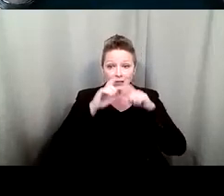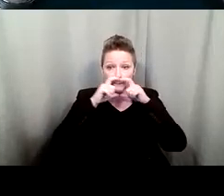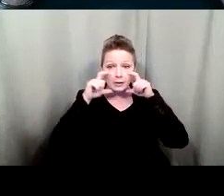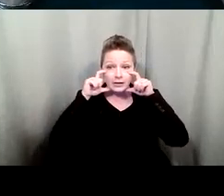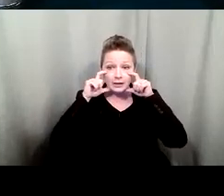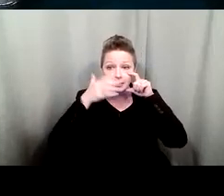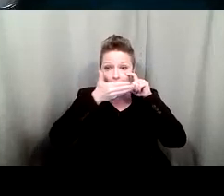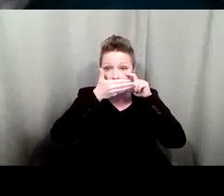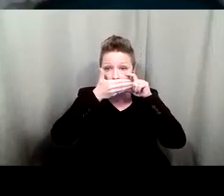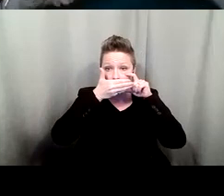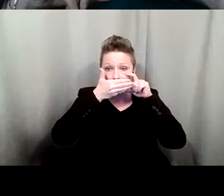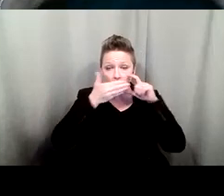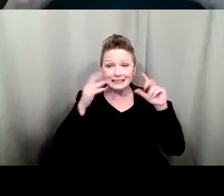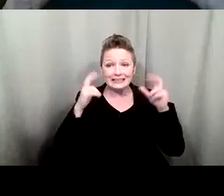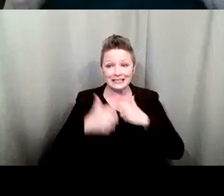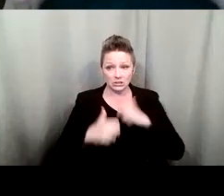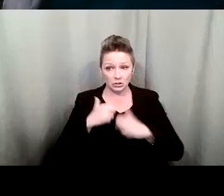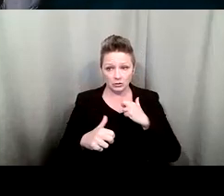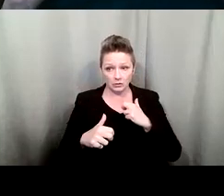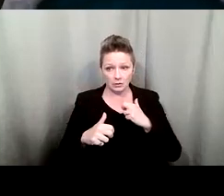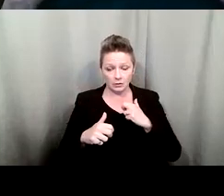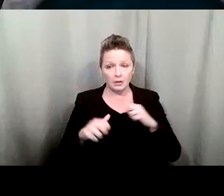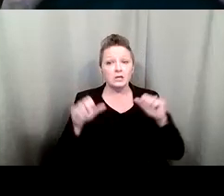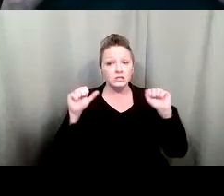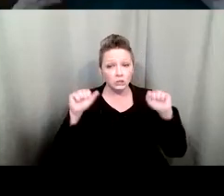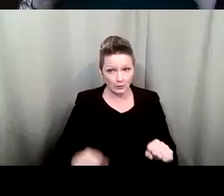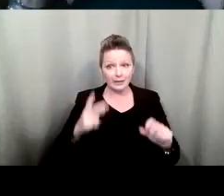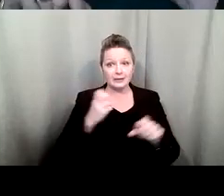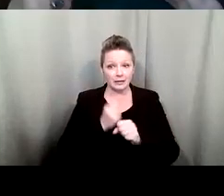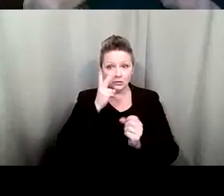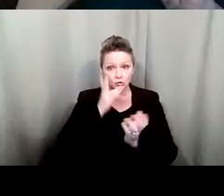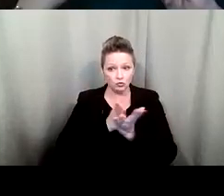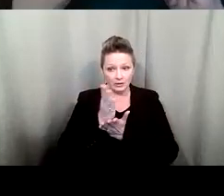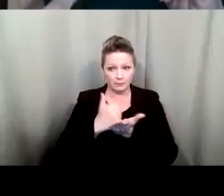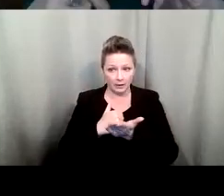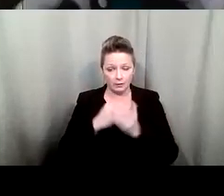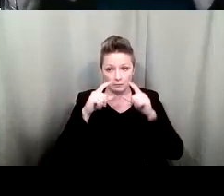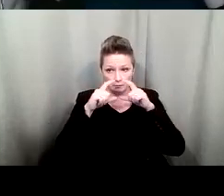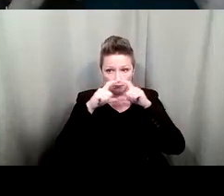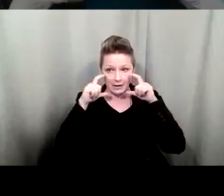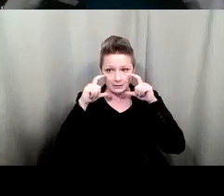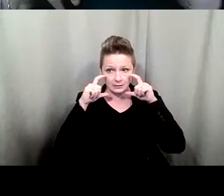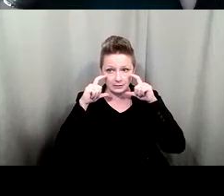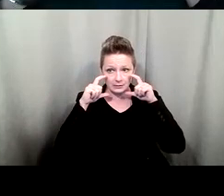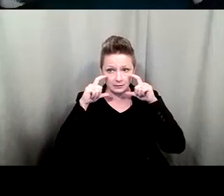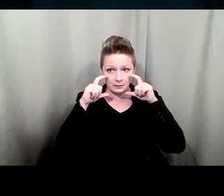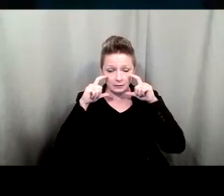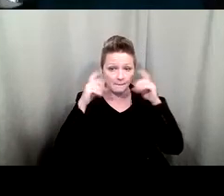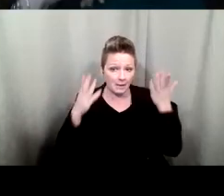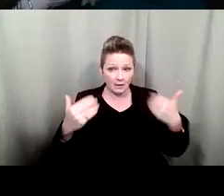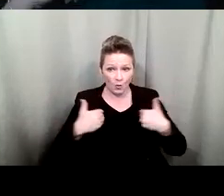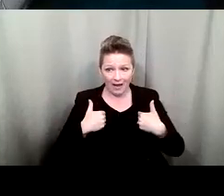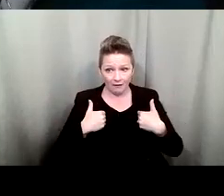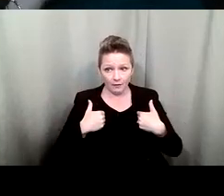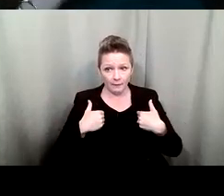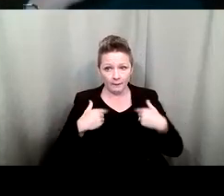an issue. But we can't transparent masks, which I think you've seen pictures of those. Maybe you have those.